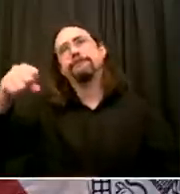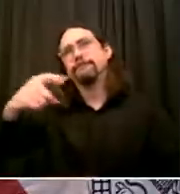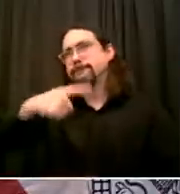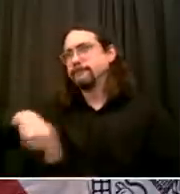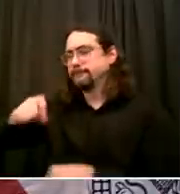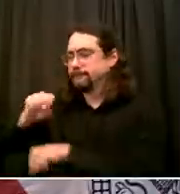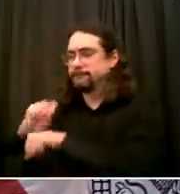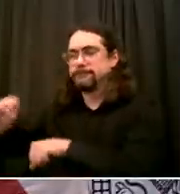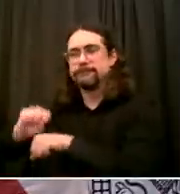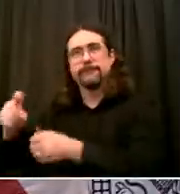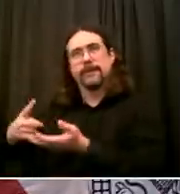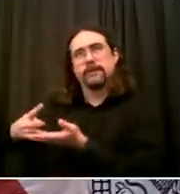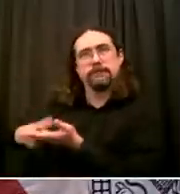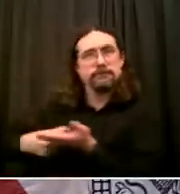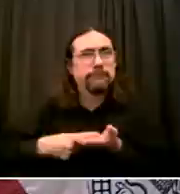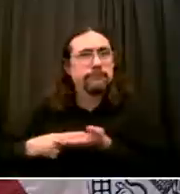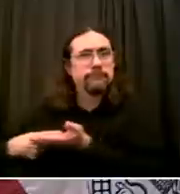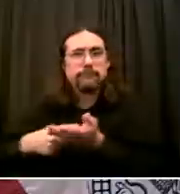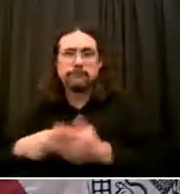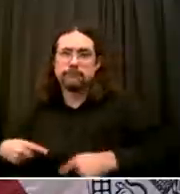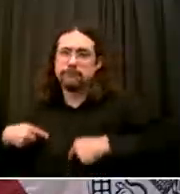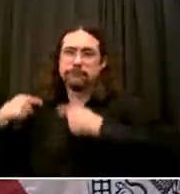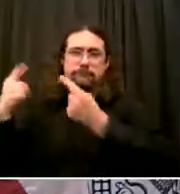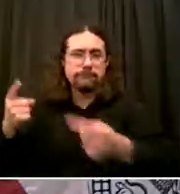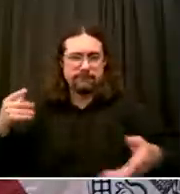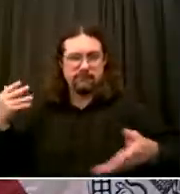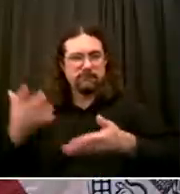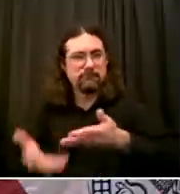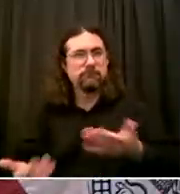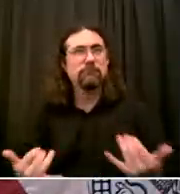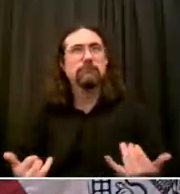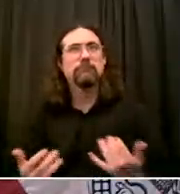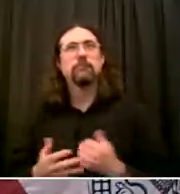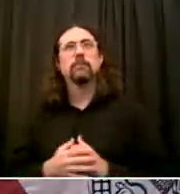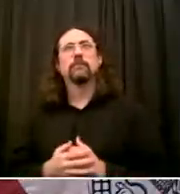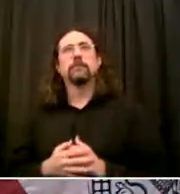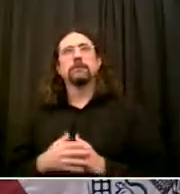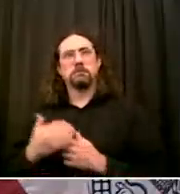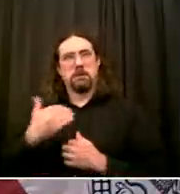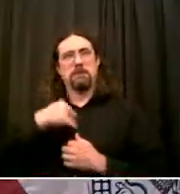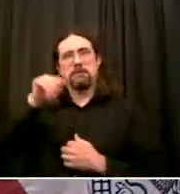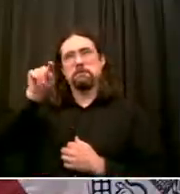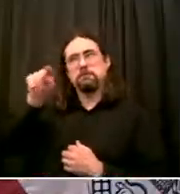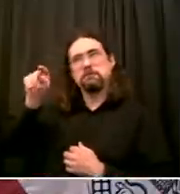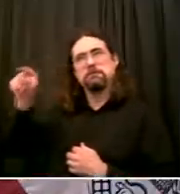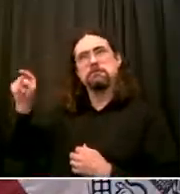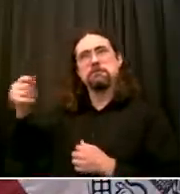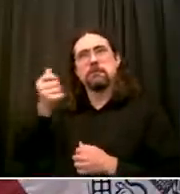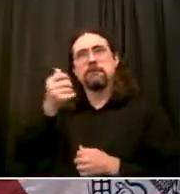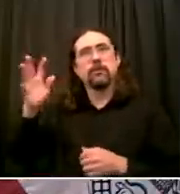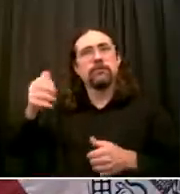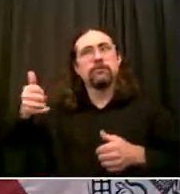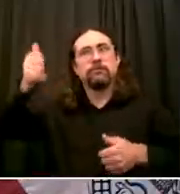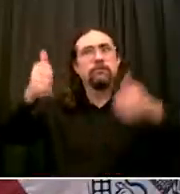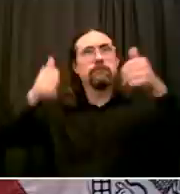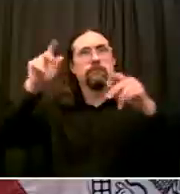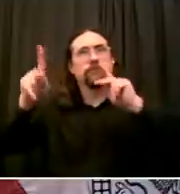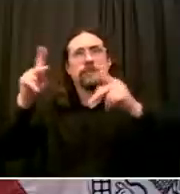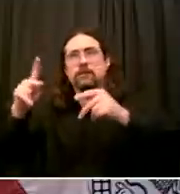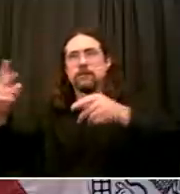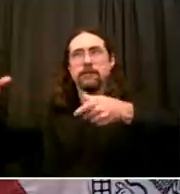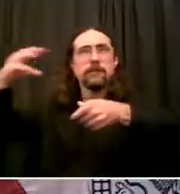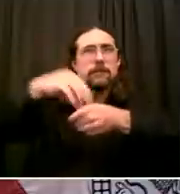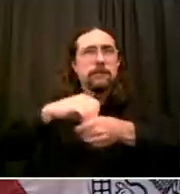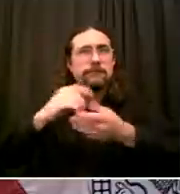spearheading that effort Look Juliette, there's still a number of city workers who will be able to continue